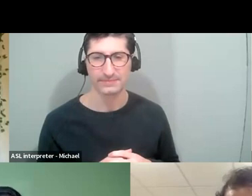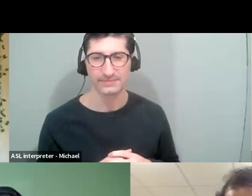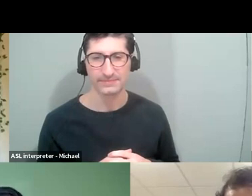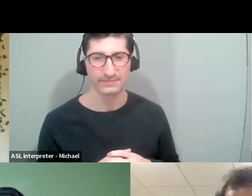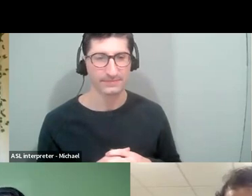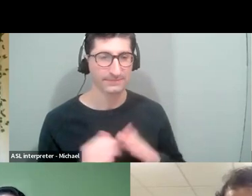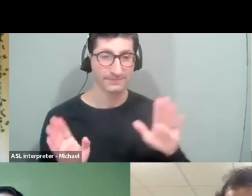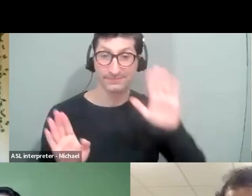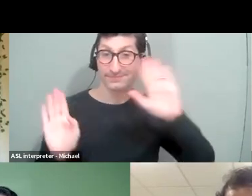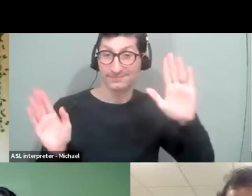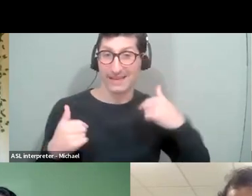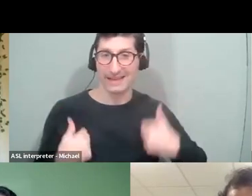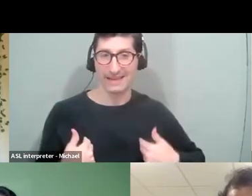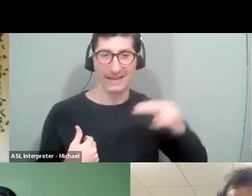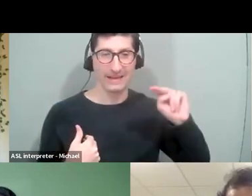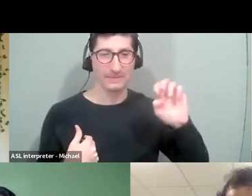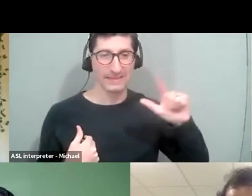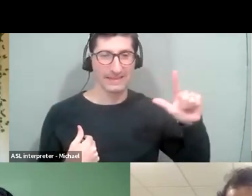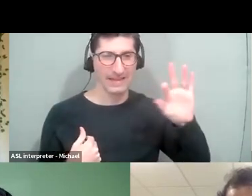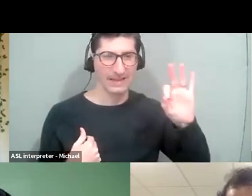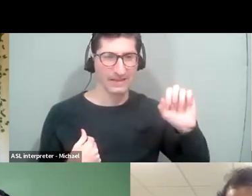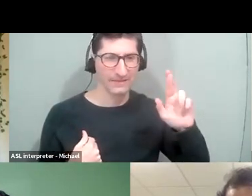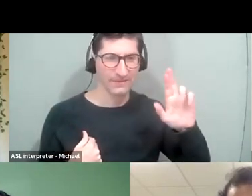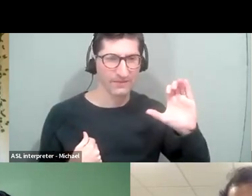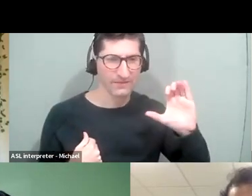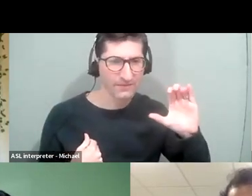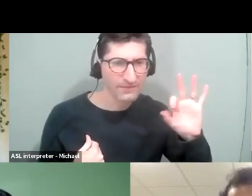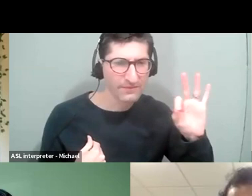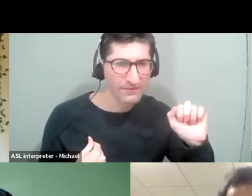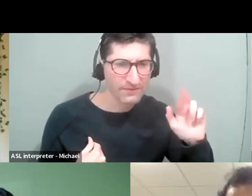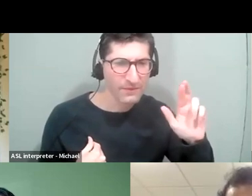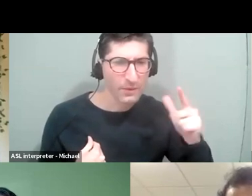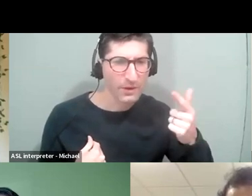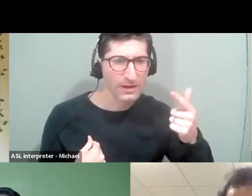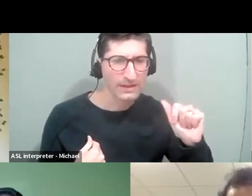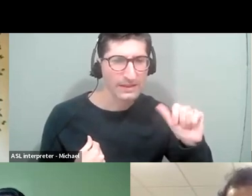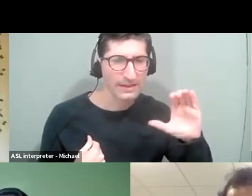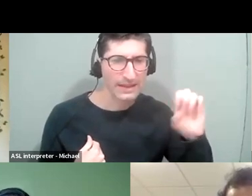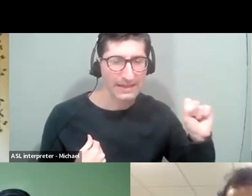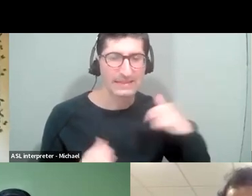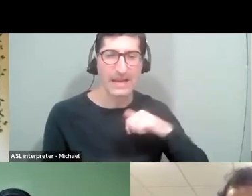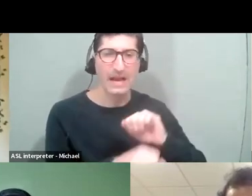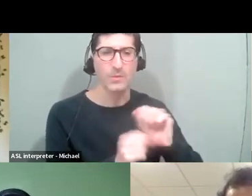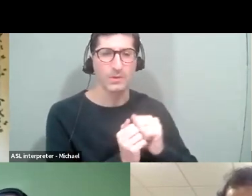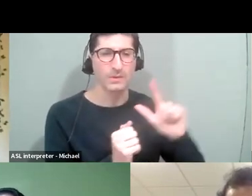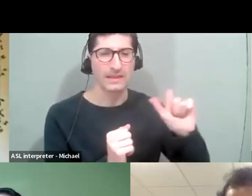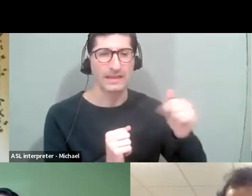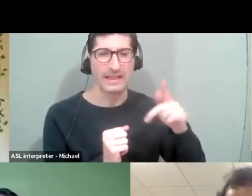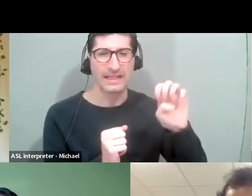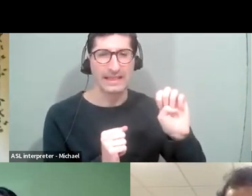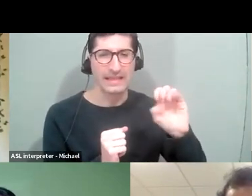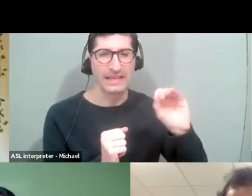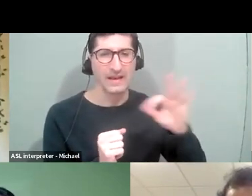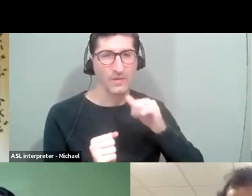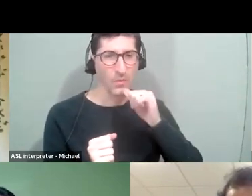I'll jump in. Hi, I'm Nell Forges, elections and voting legislative specialist for the League Women Voters of Massachusetts. I'm a